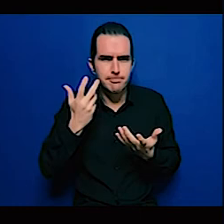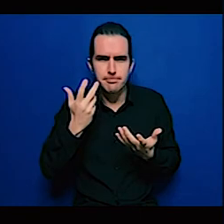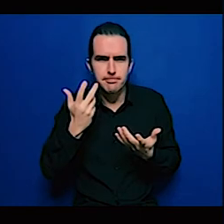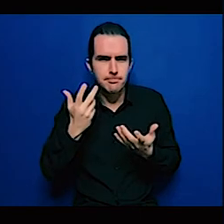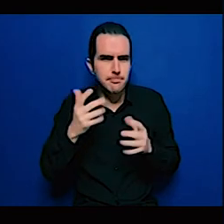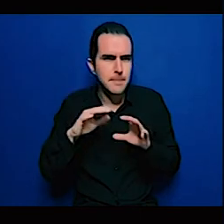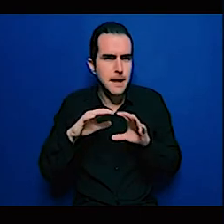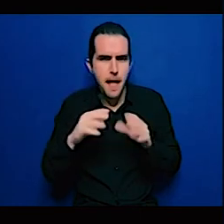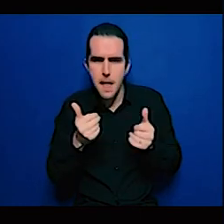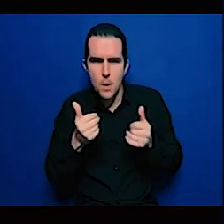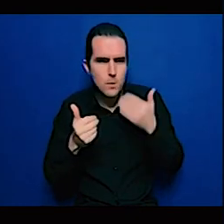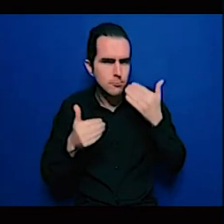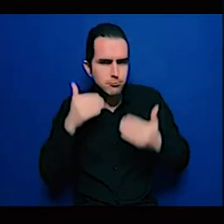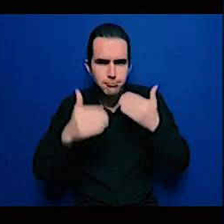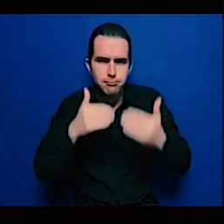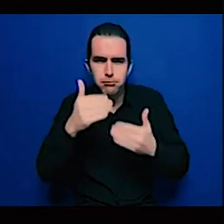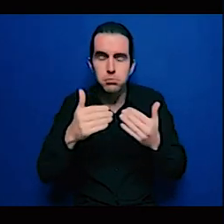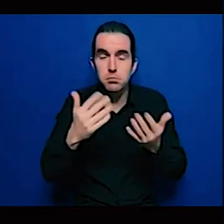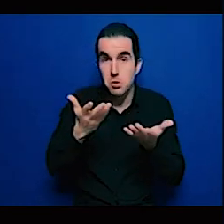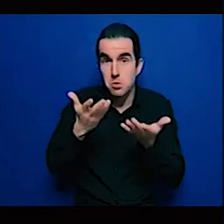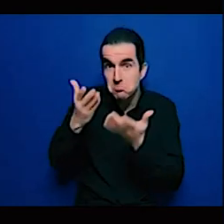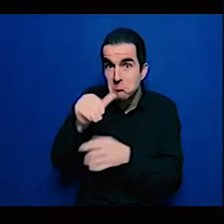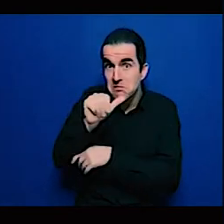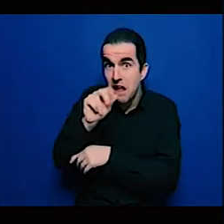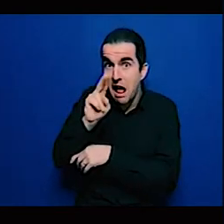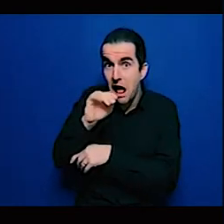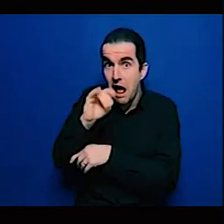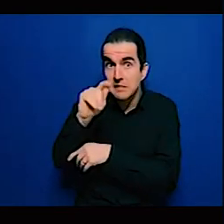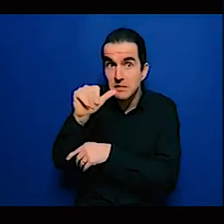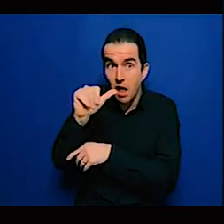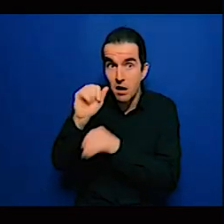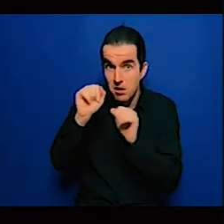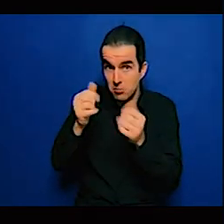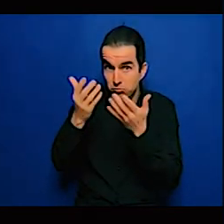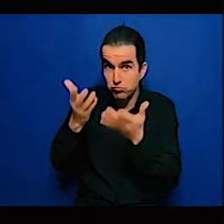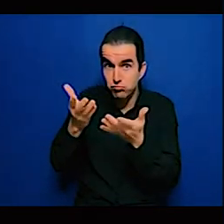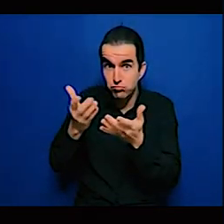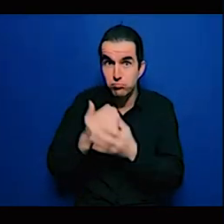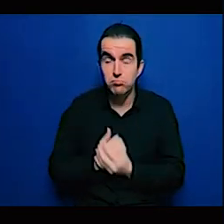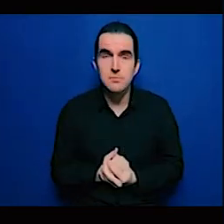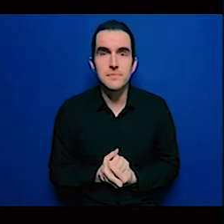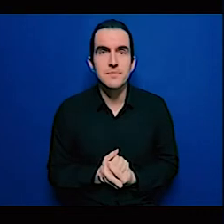okay so first of all it's important to mention that climate change is real